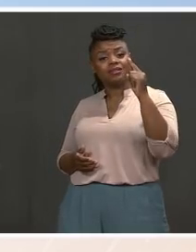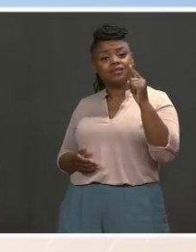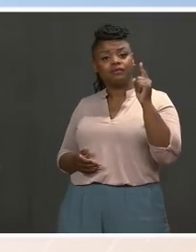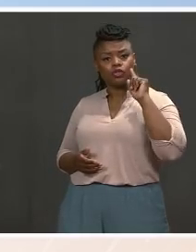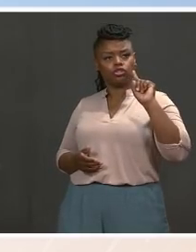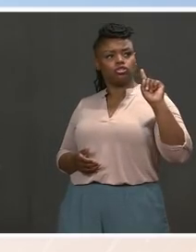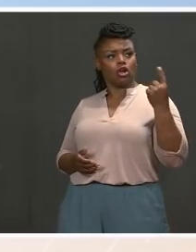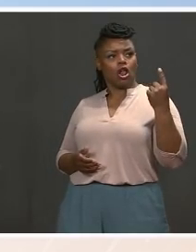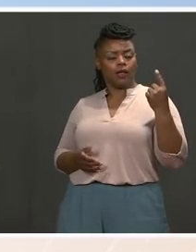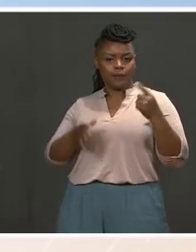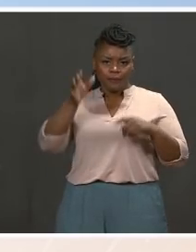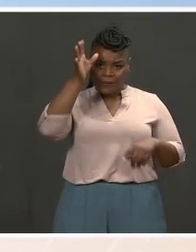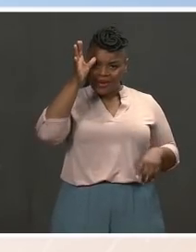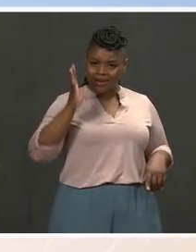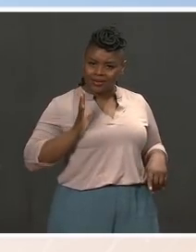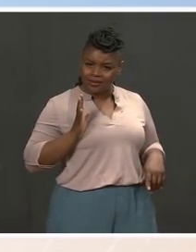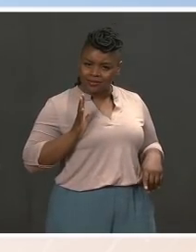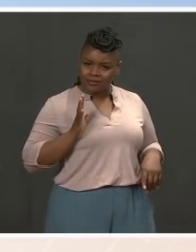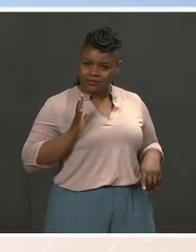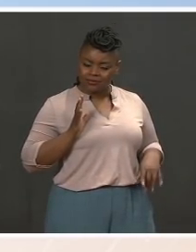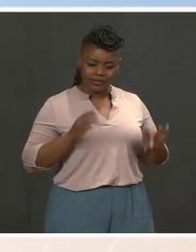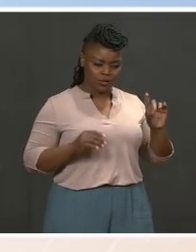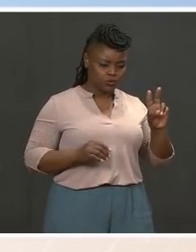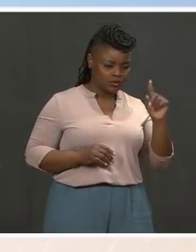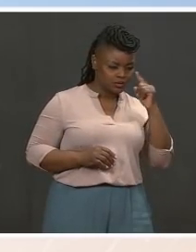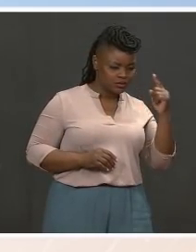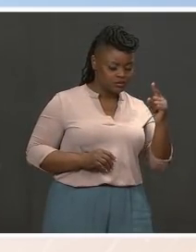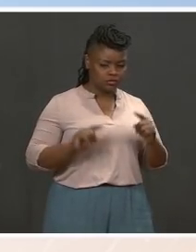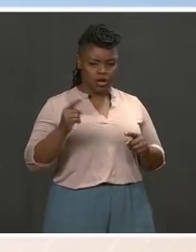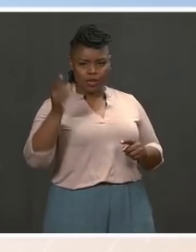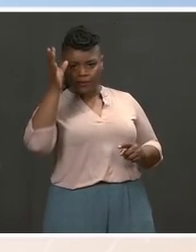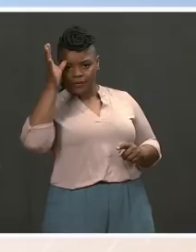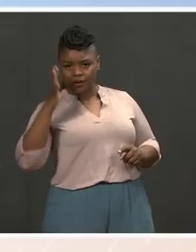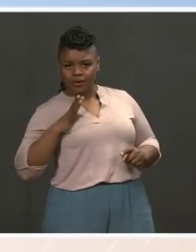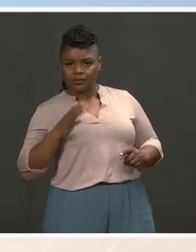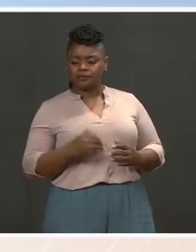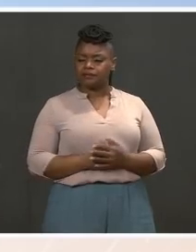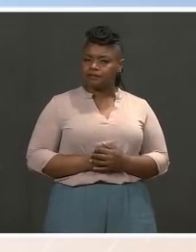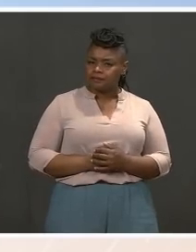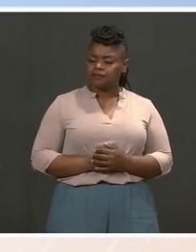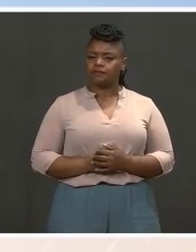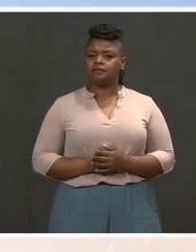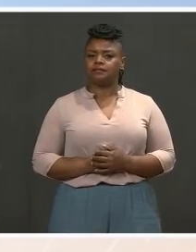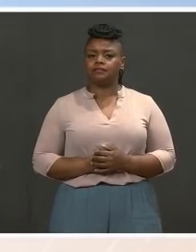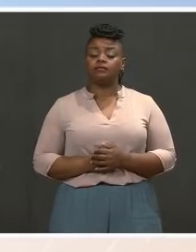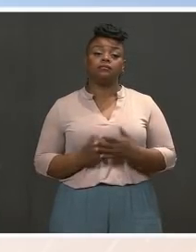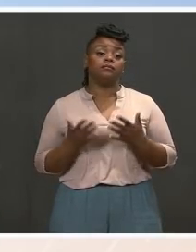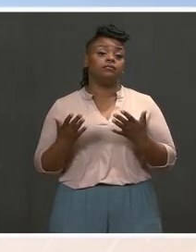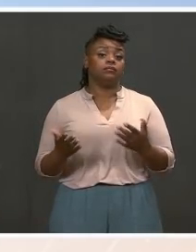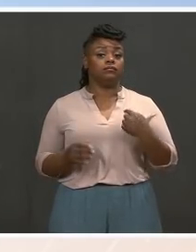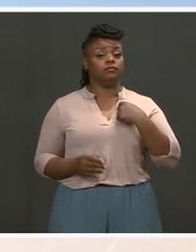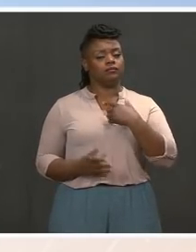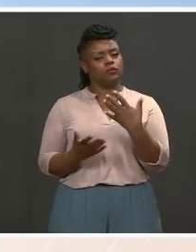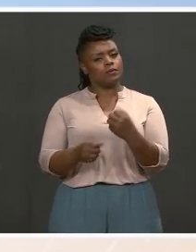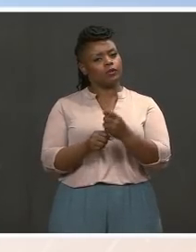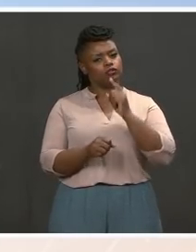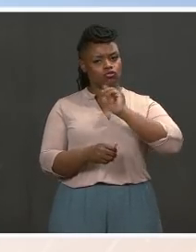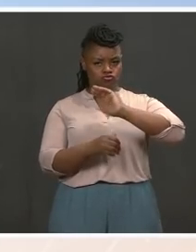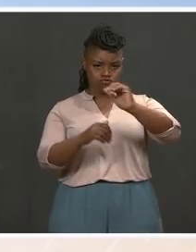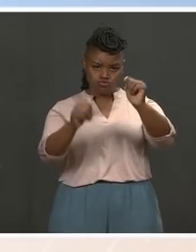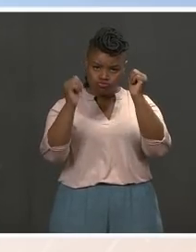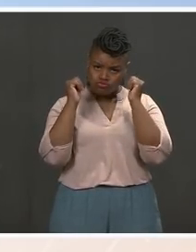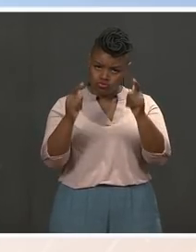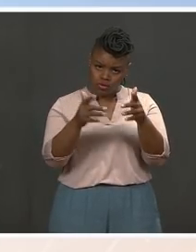the work that remains to be done to advance equity and ensure that all Americans have the opportunity to reach their full potential.